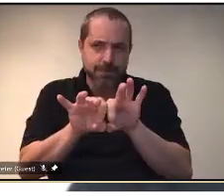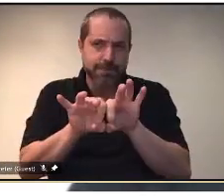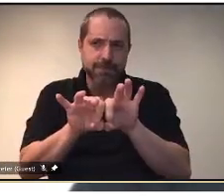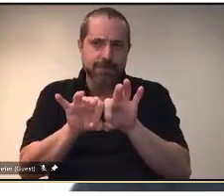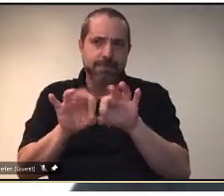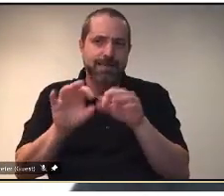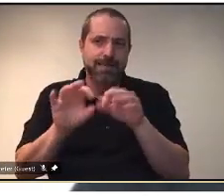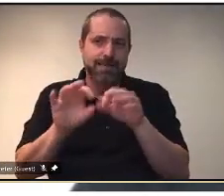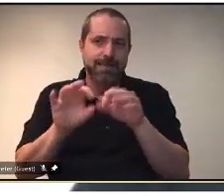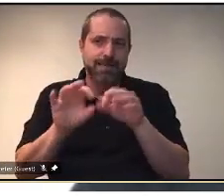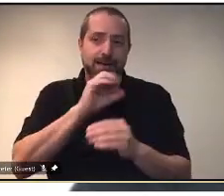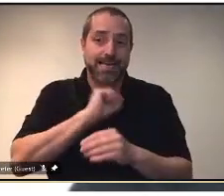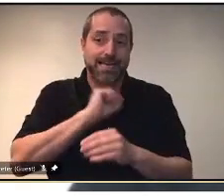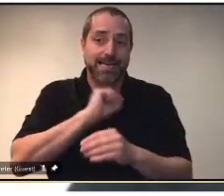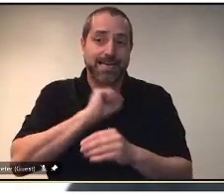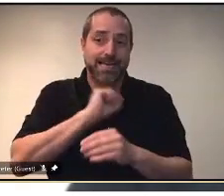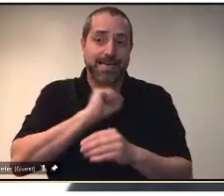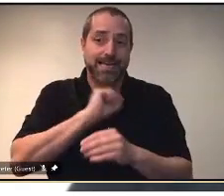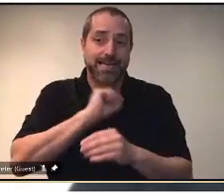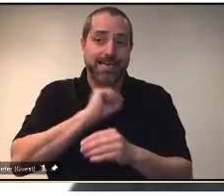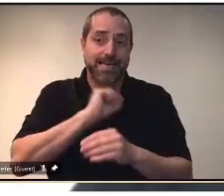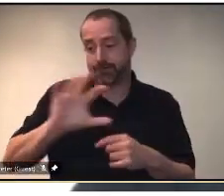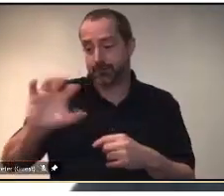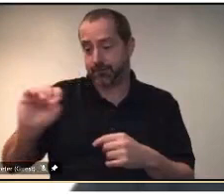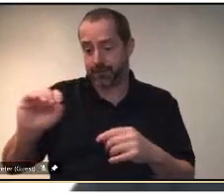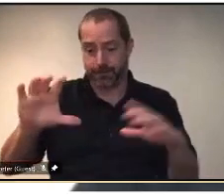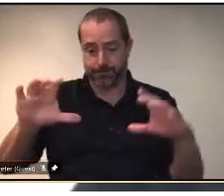of first doses uh anyone can can take this